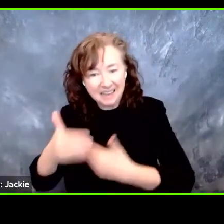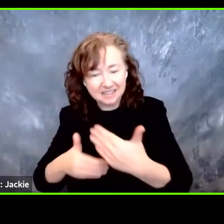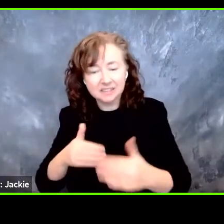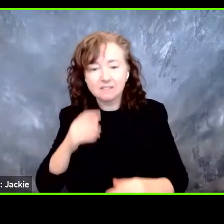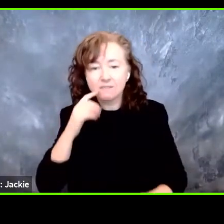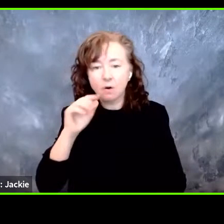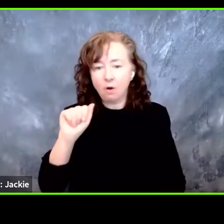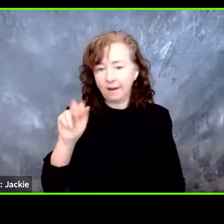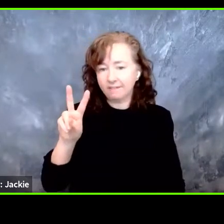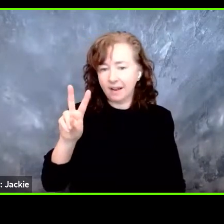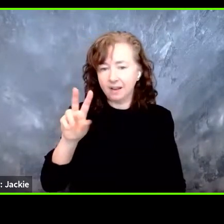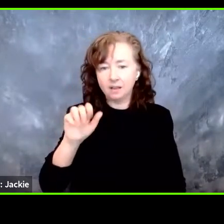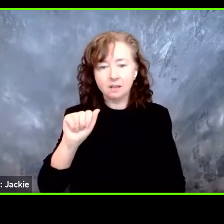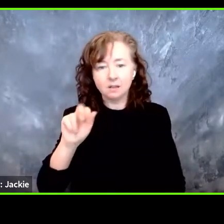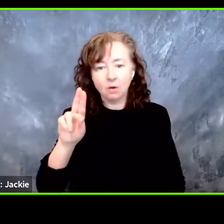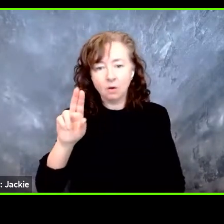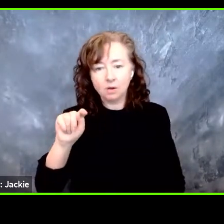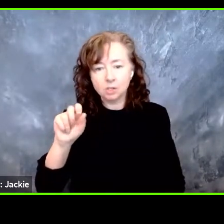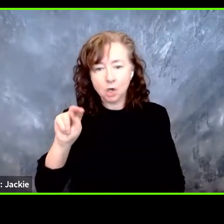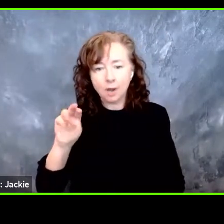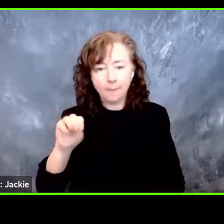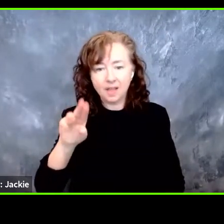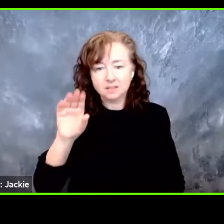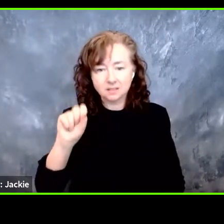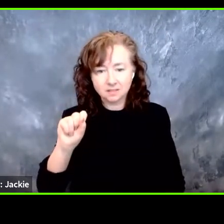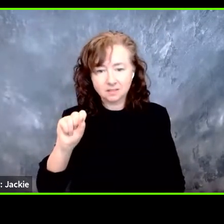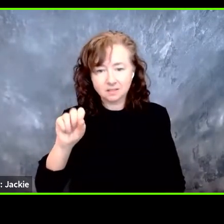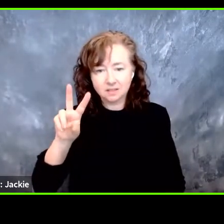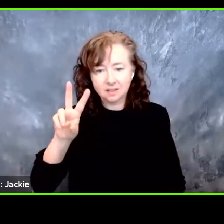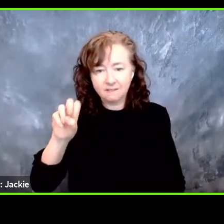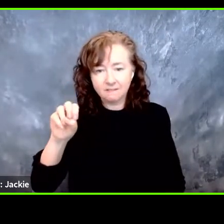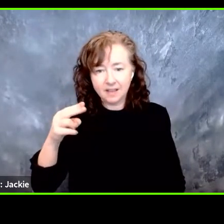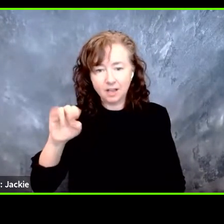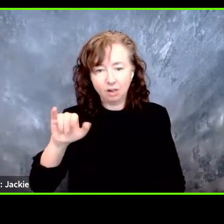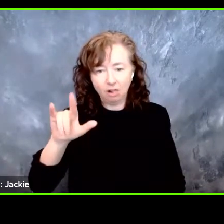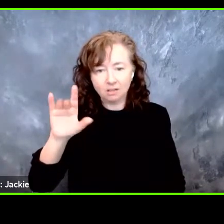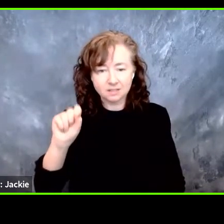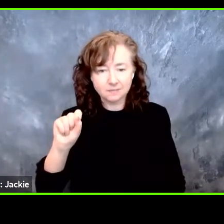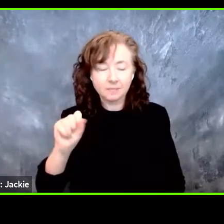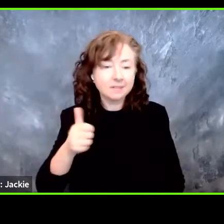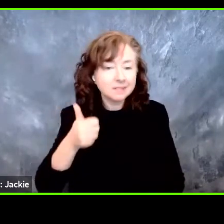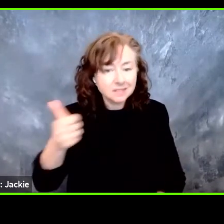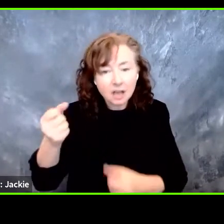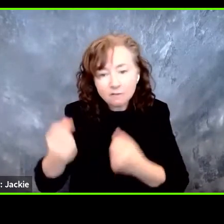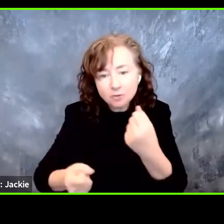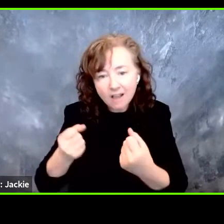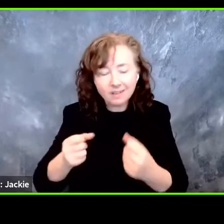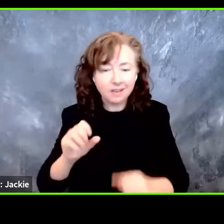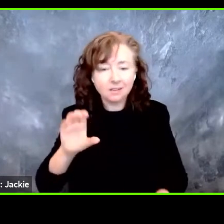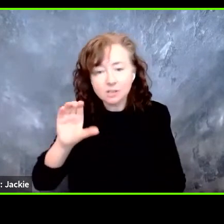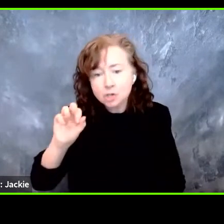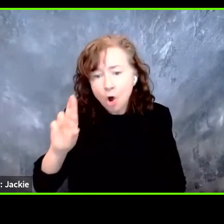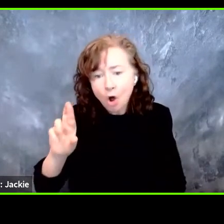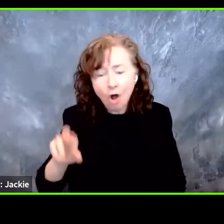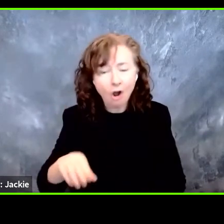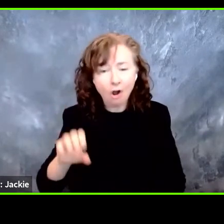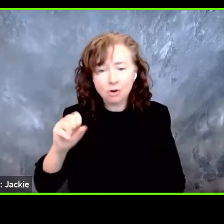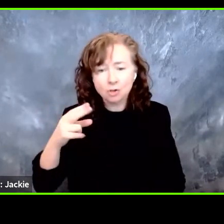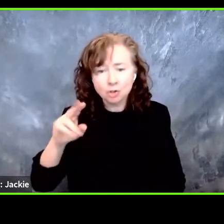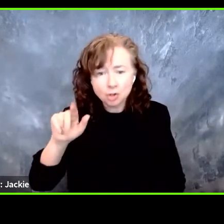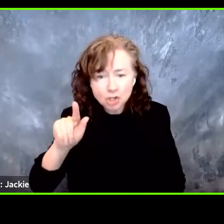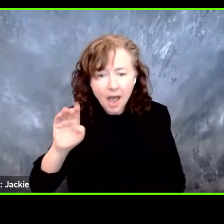that are inclusive for everyone. Self-driving cars, shuttles and other vehicles stand to